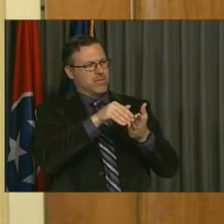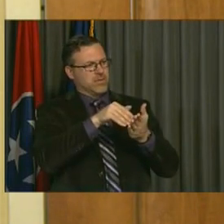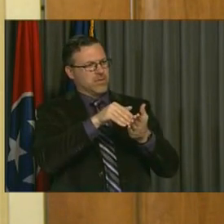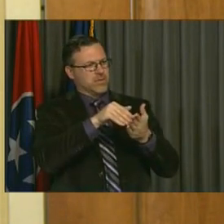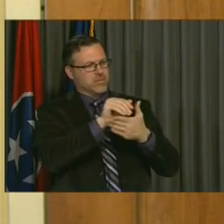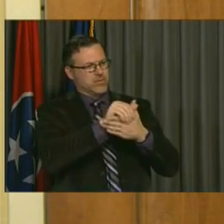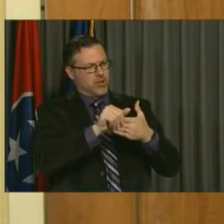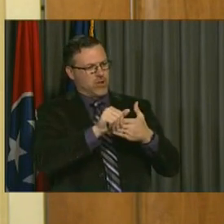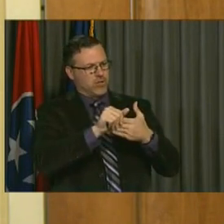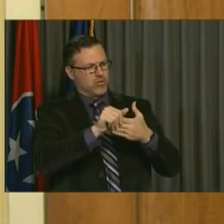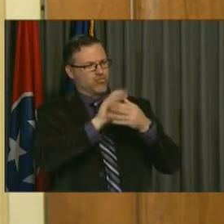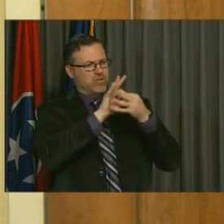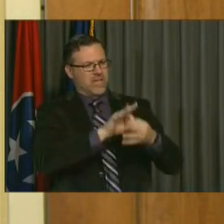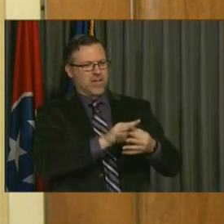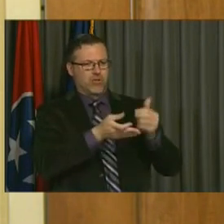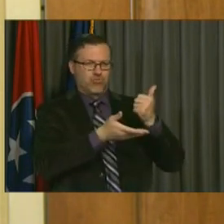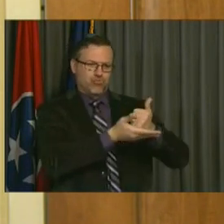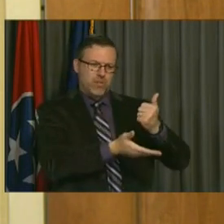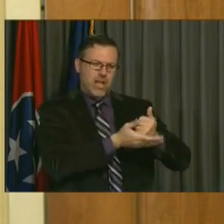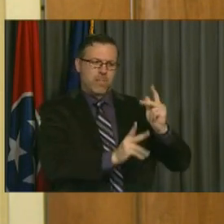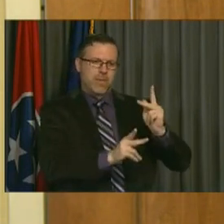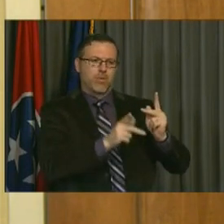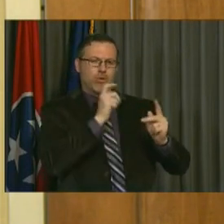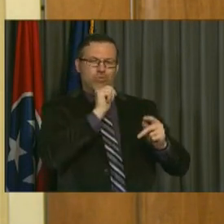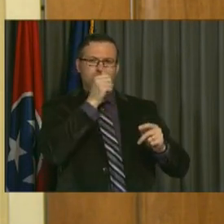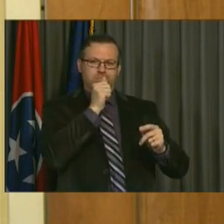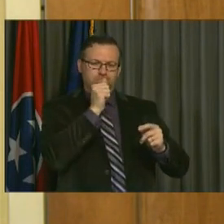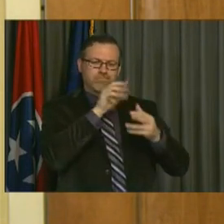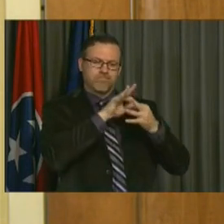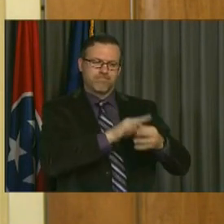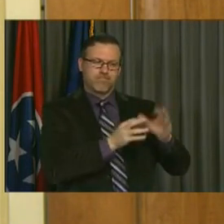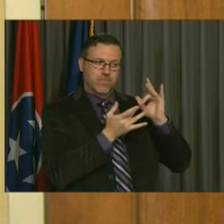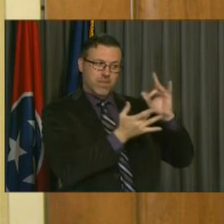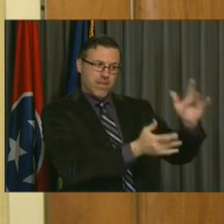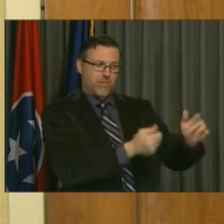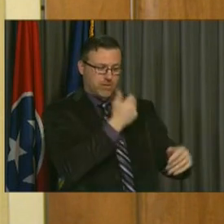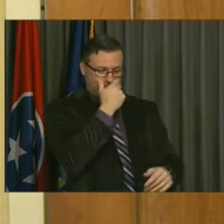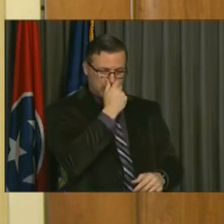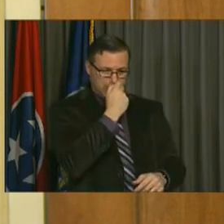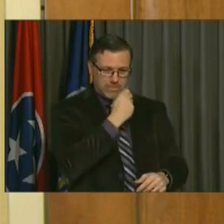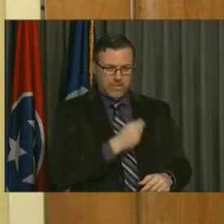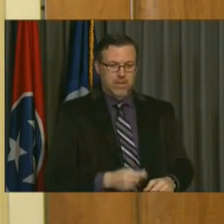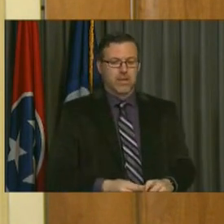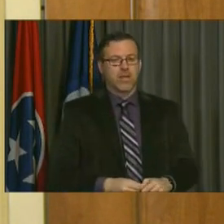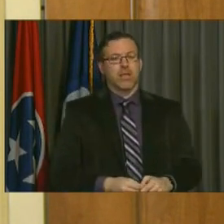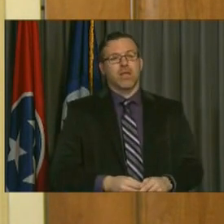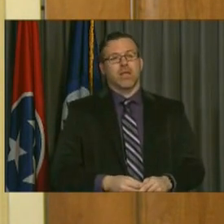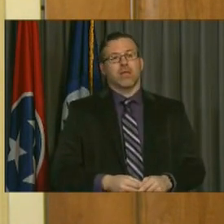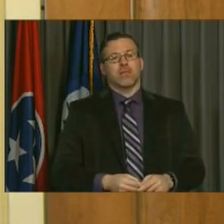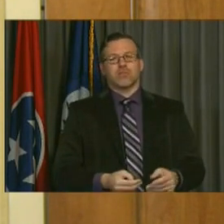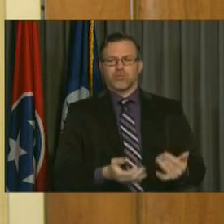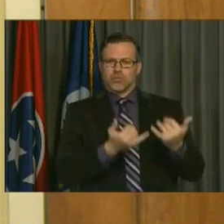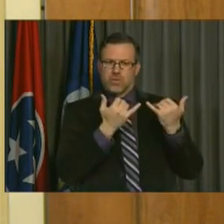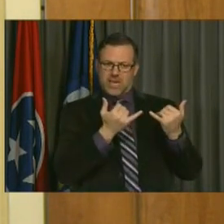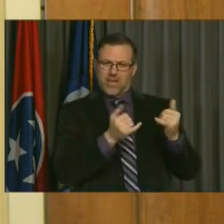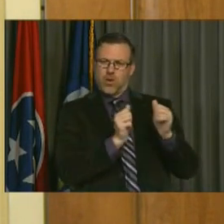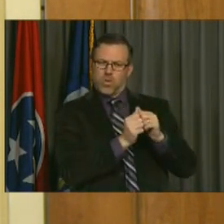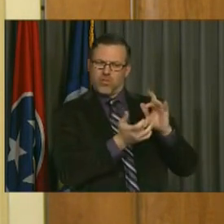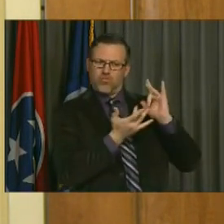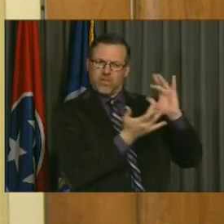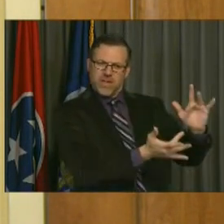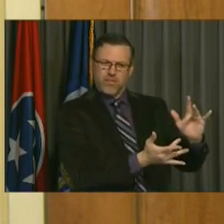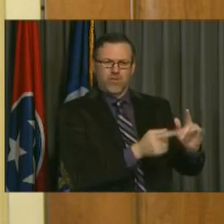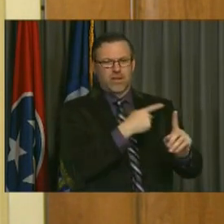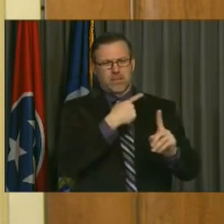on tornado recovery. And I was wondering why in that tornado recovery and now throughout the pandemic, we're not